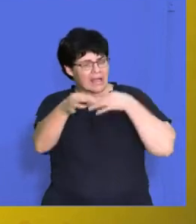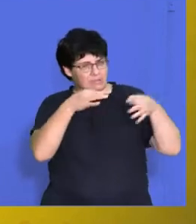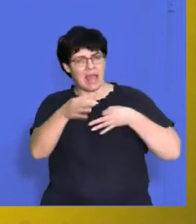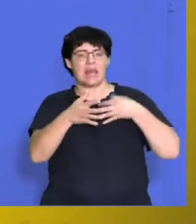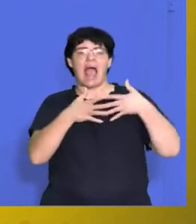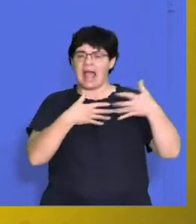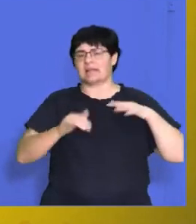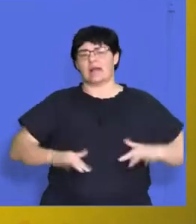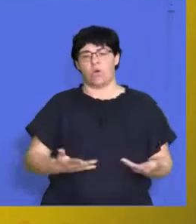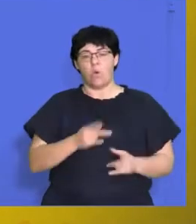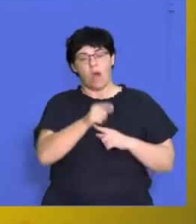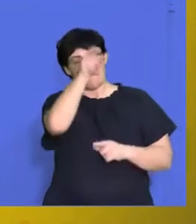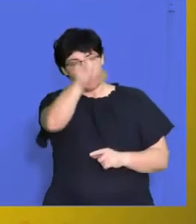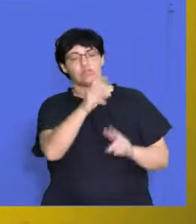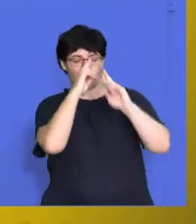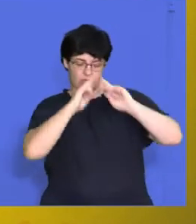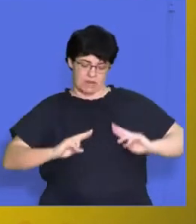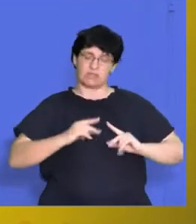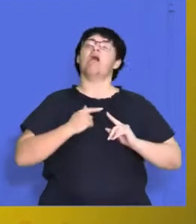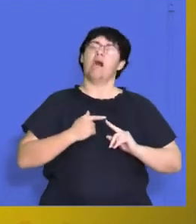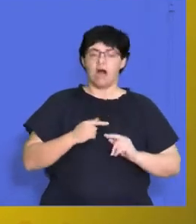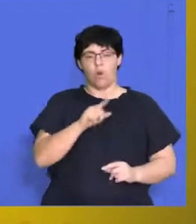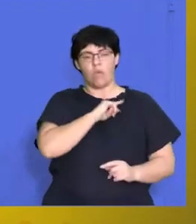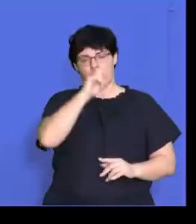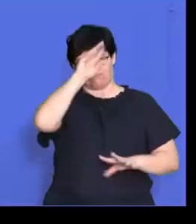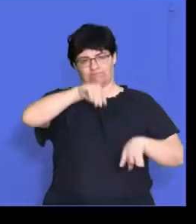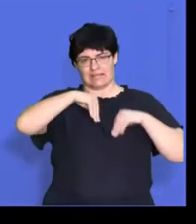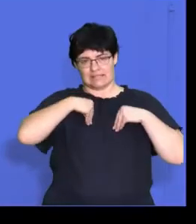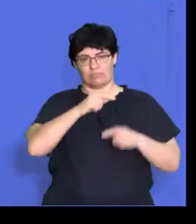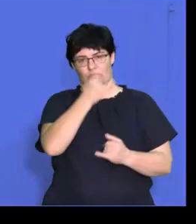respect of the interviewer by being able to admit that.